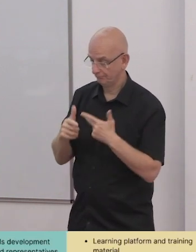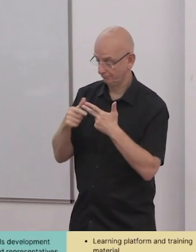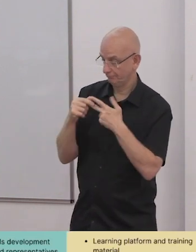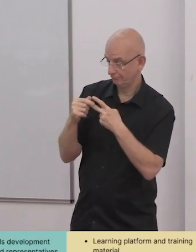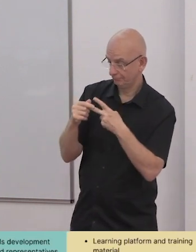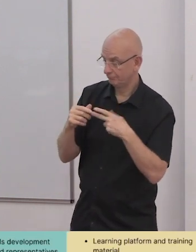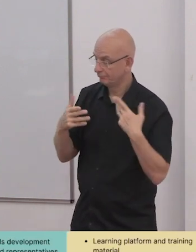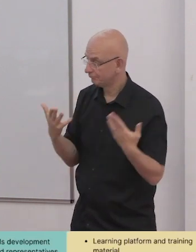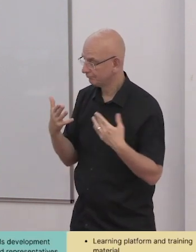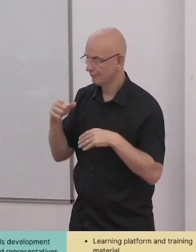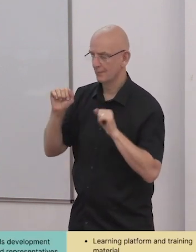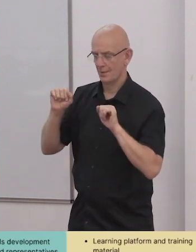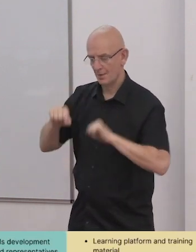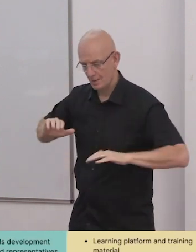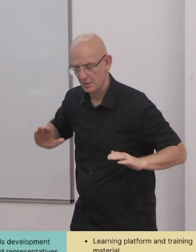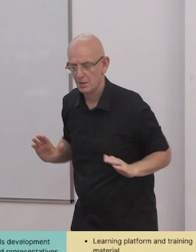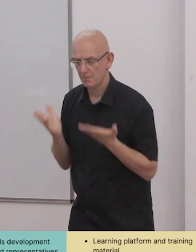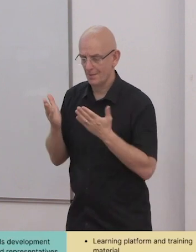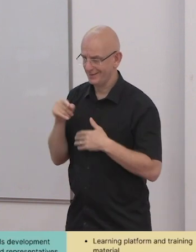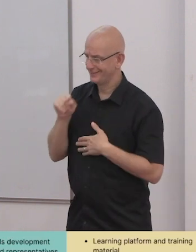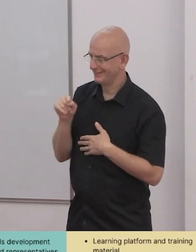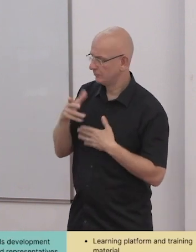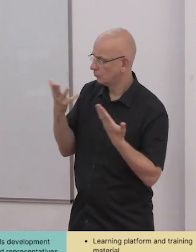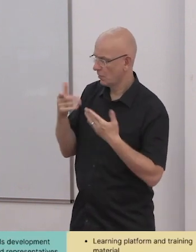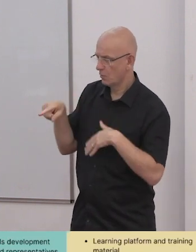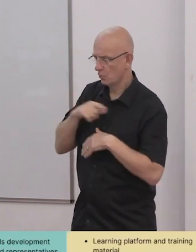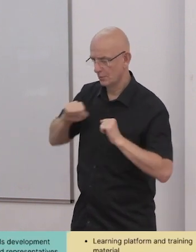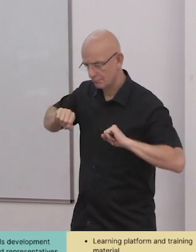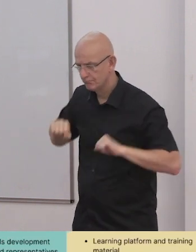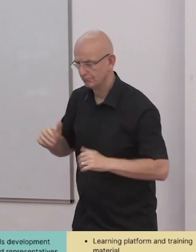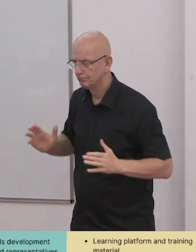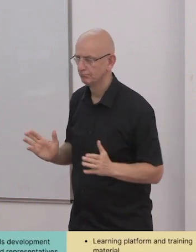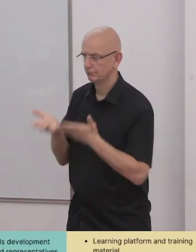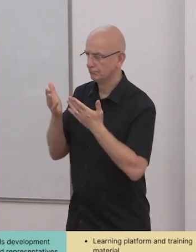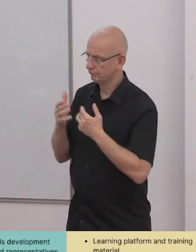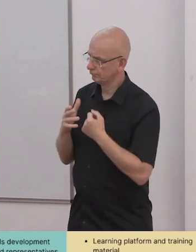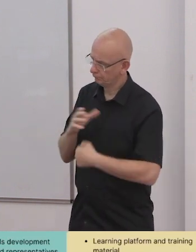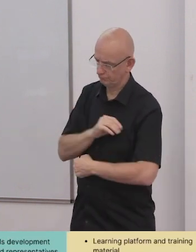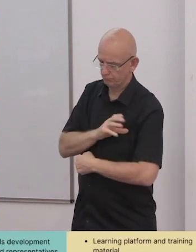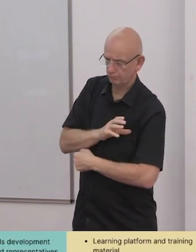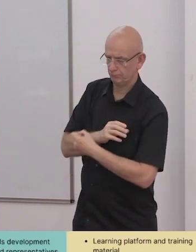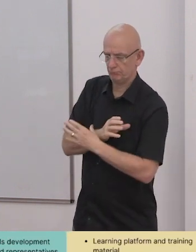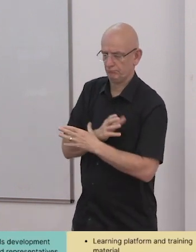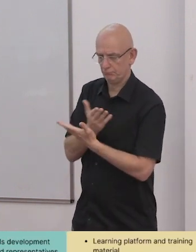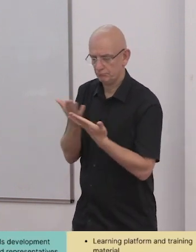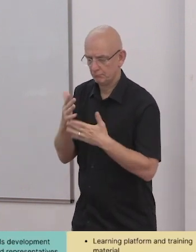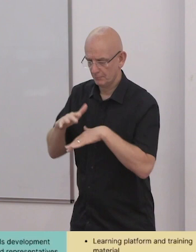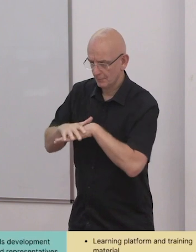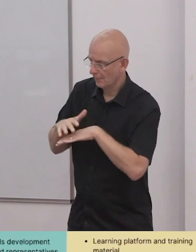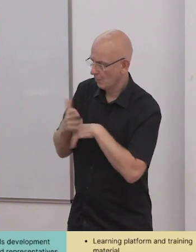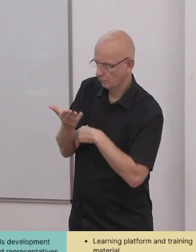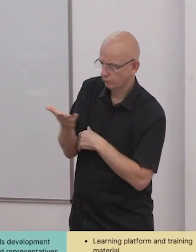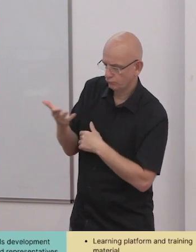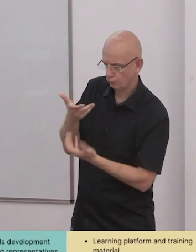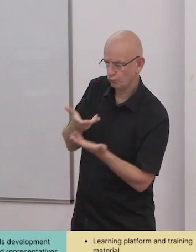this means that we identify and prioritize clear targets for our